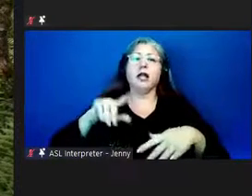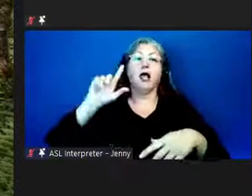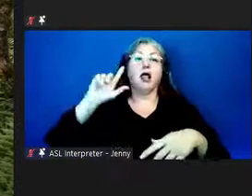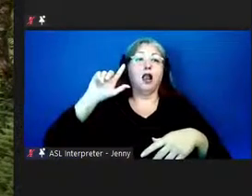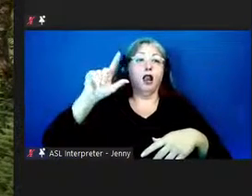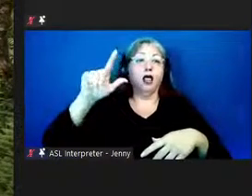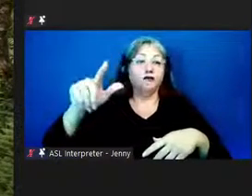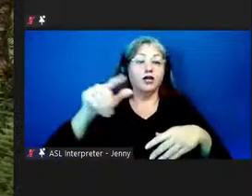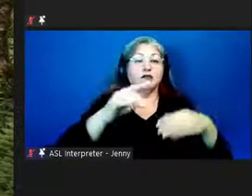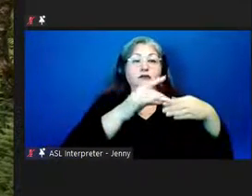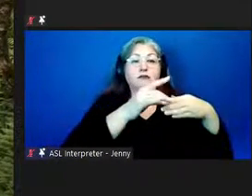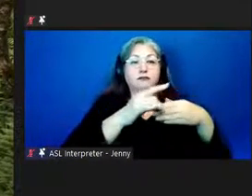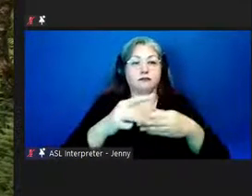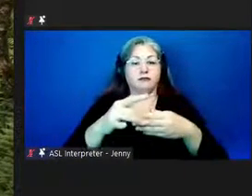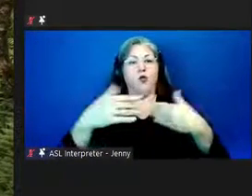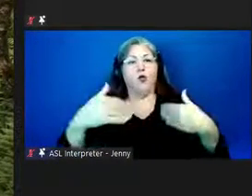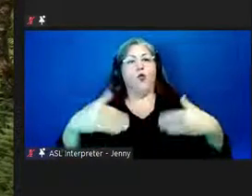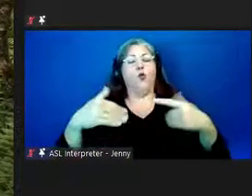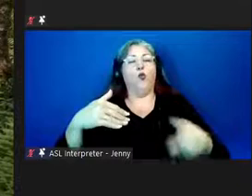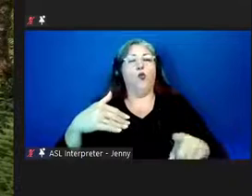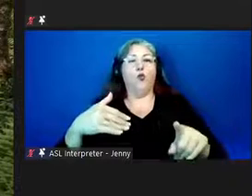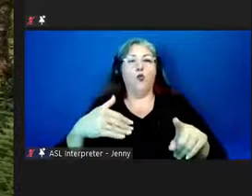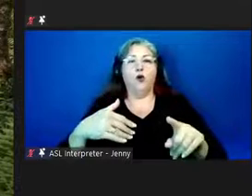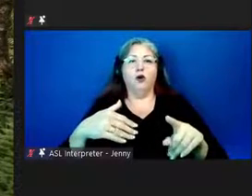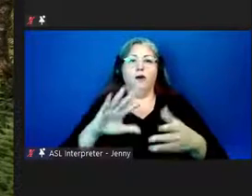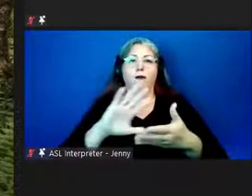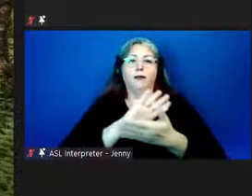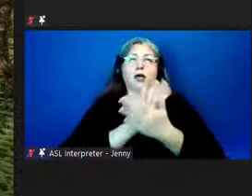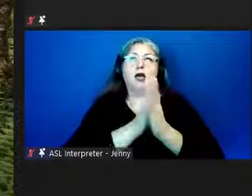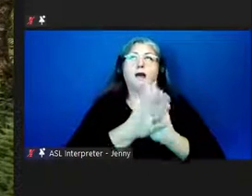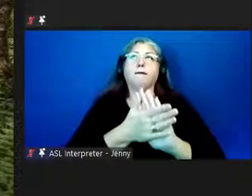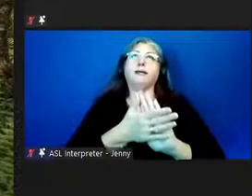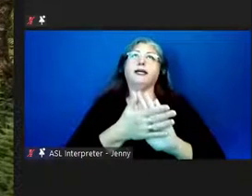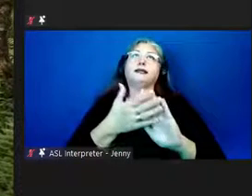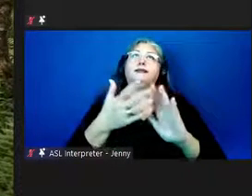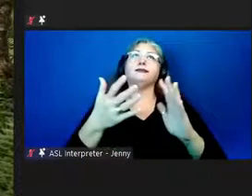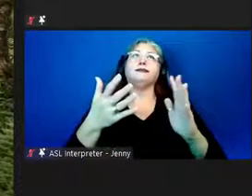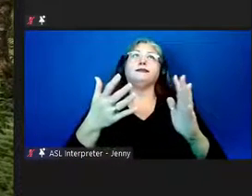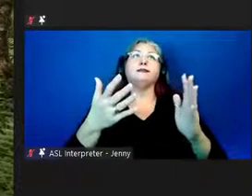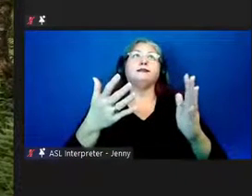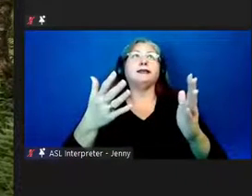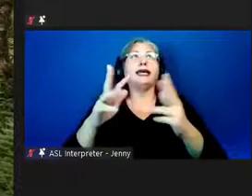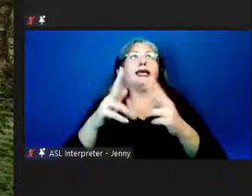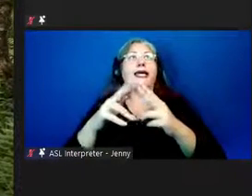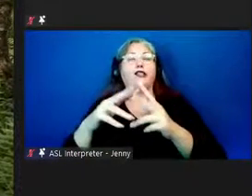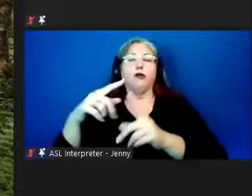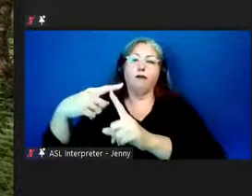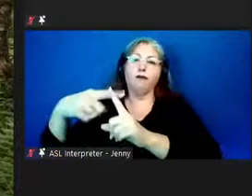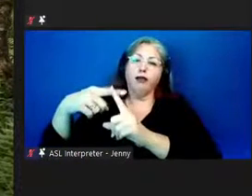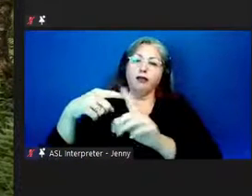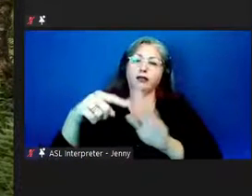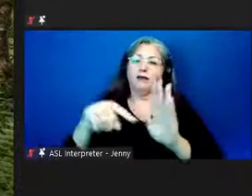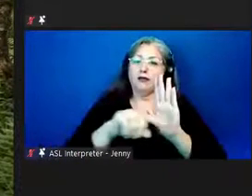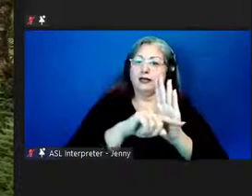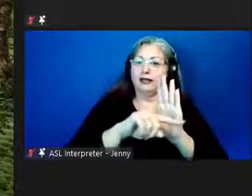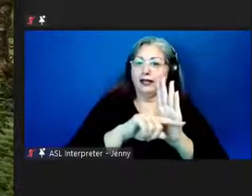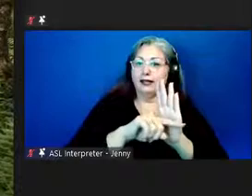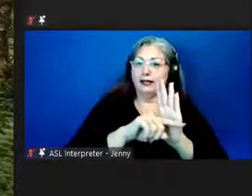play a role in either becoming positive or negative or